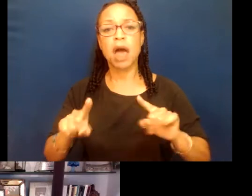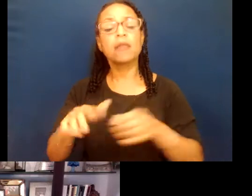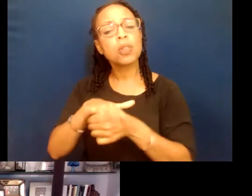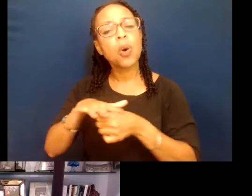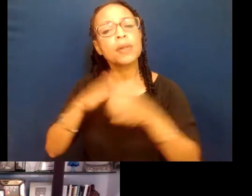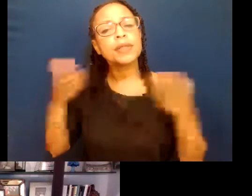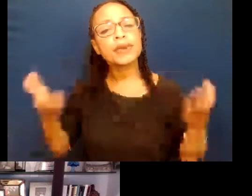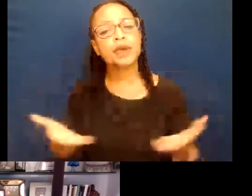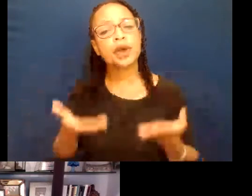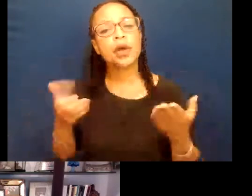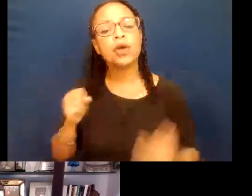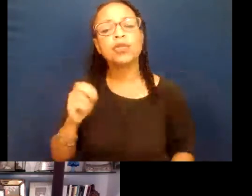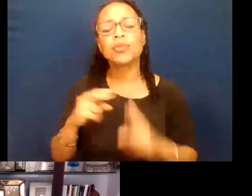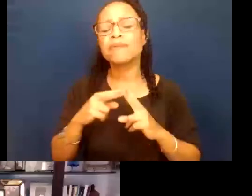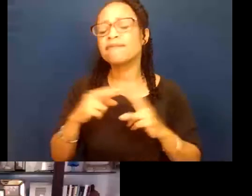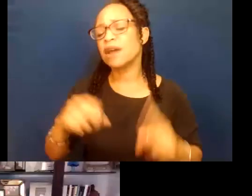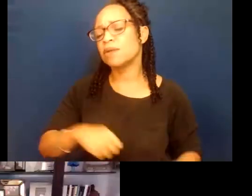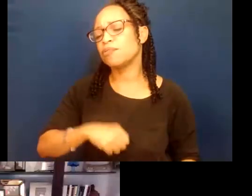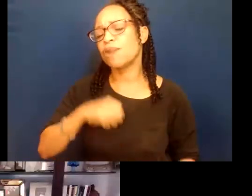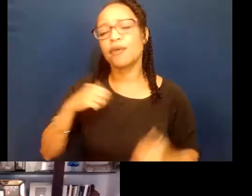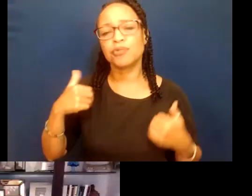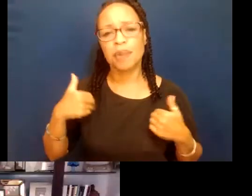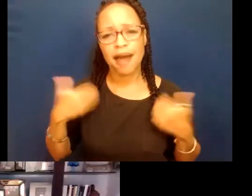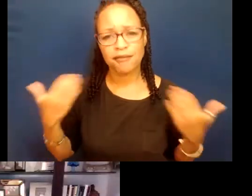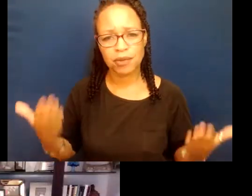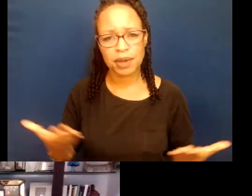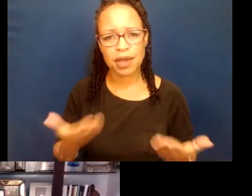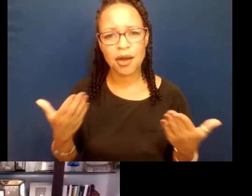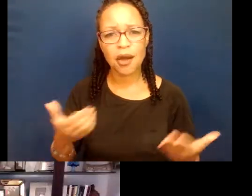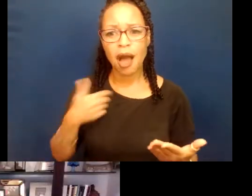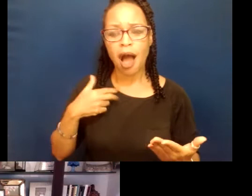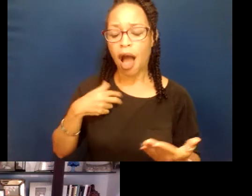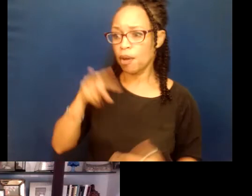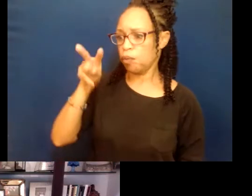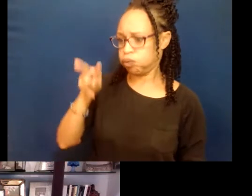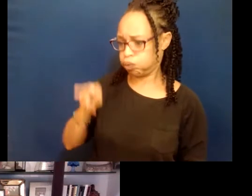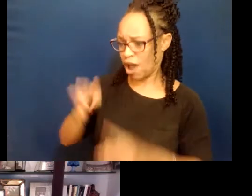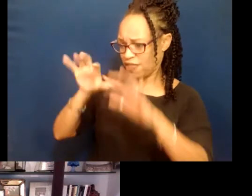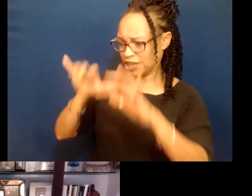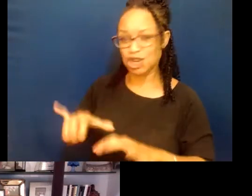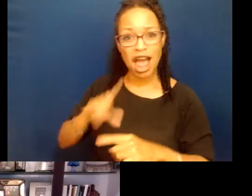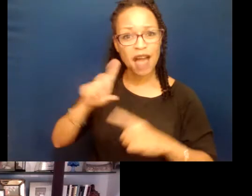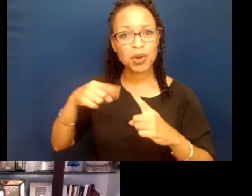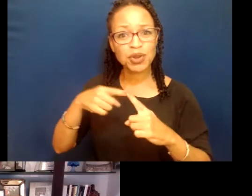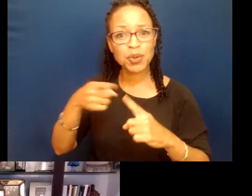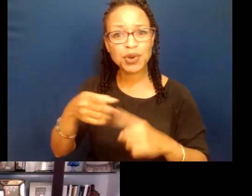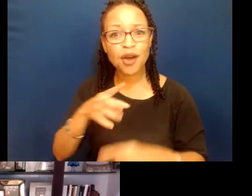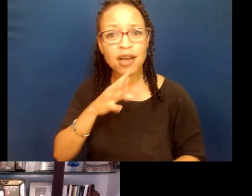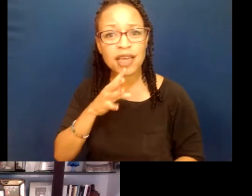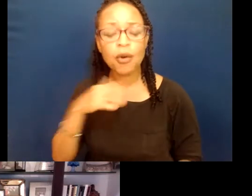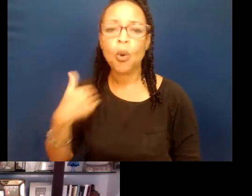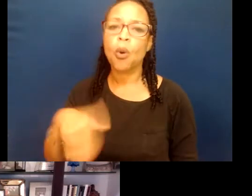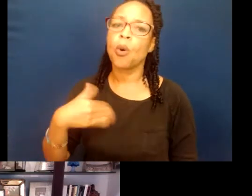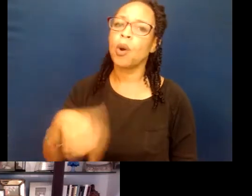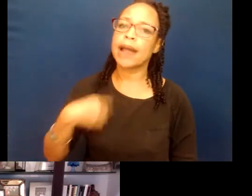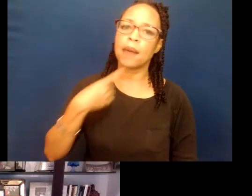here. So we're very proud to have you here. I have been looking at the chat while you were talking, and I would say that